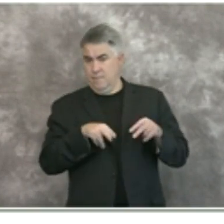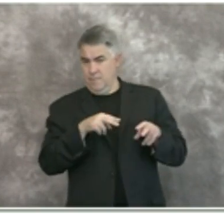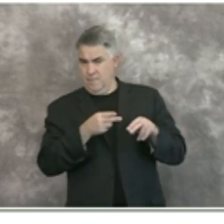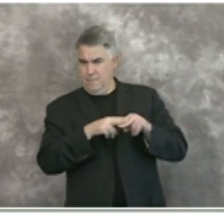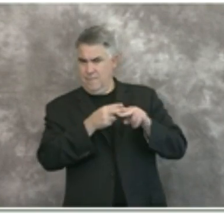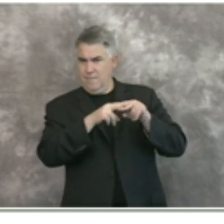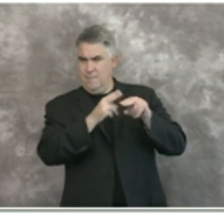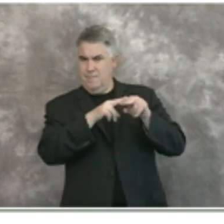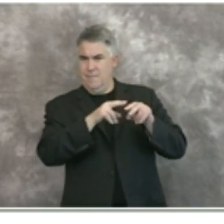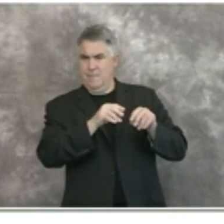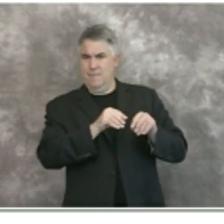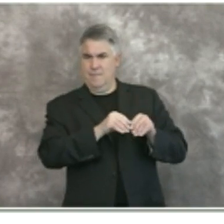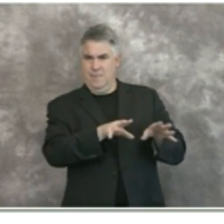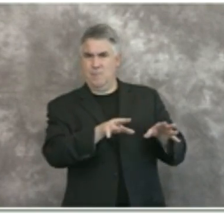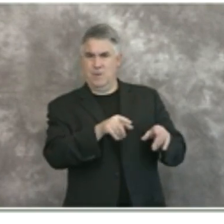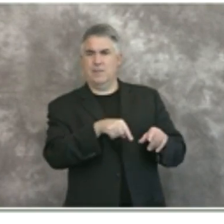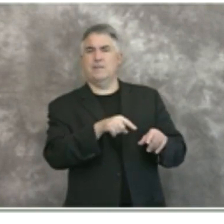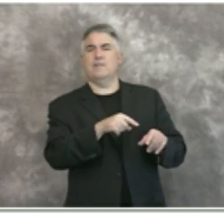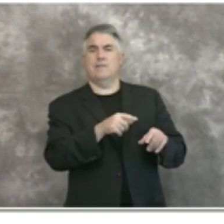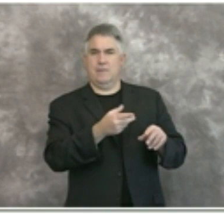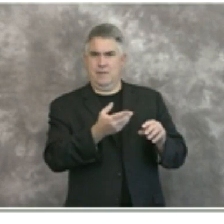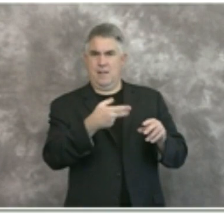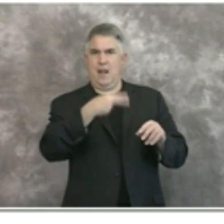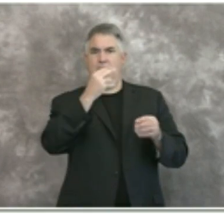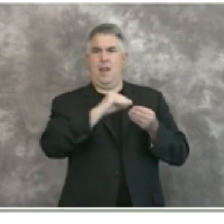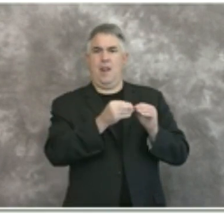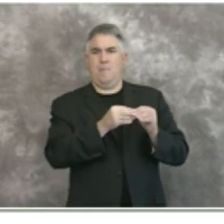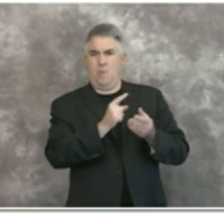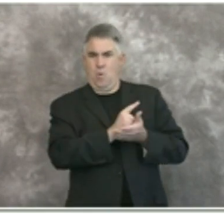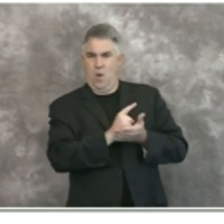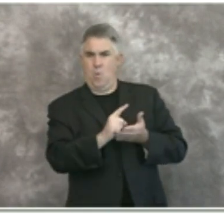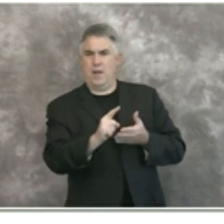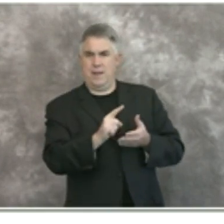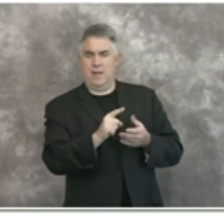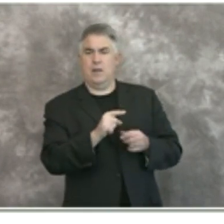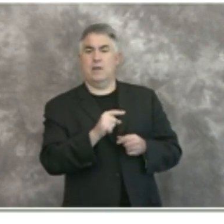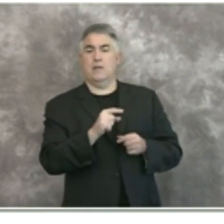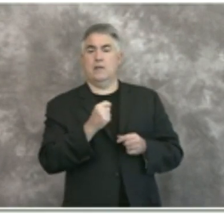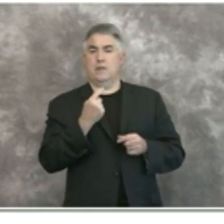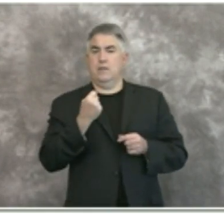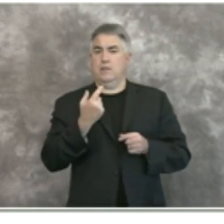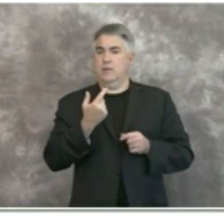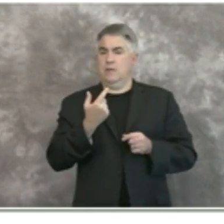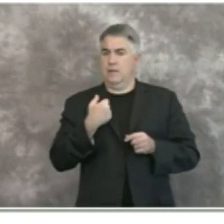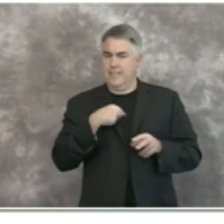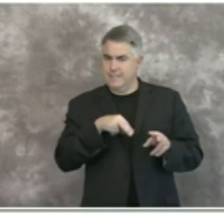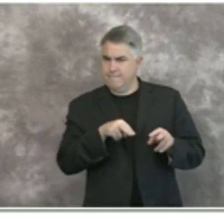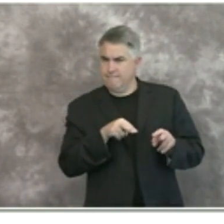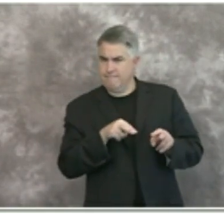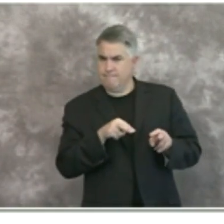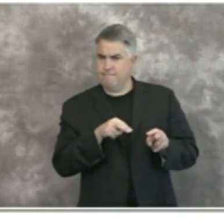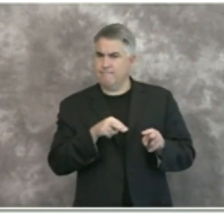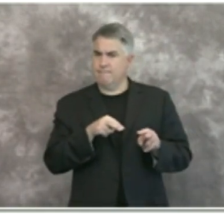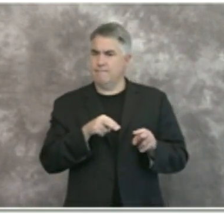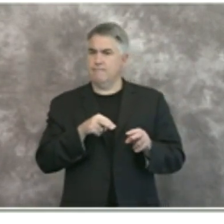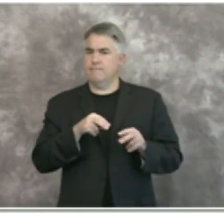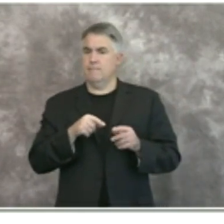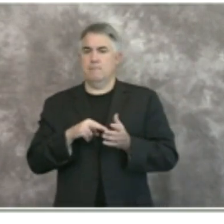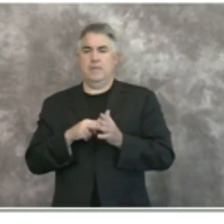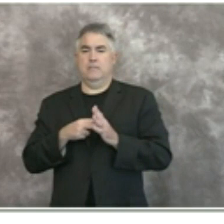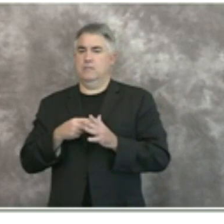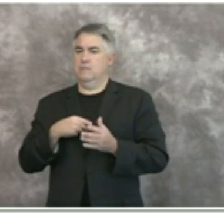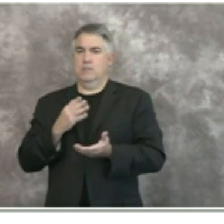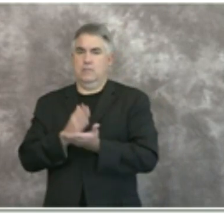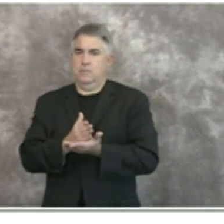period of time seven uh community outbreaks and even before we get to seven that will be cause for pause and to